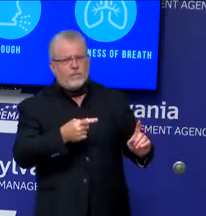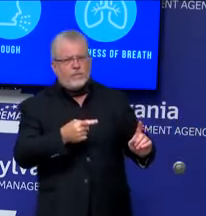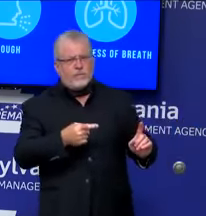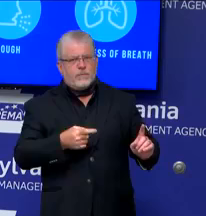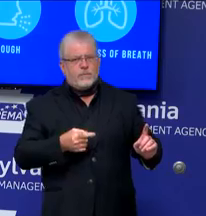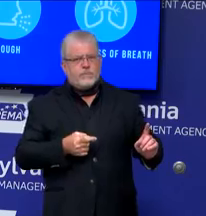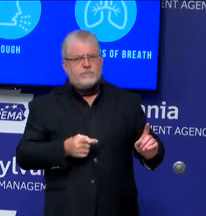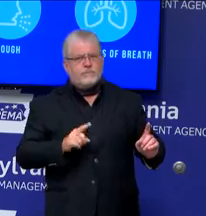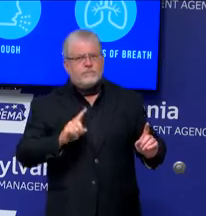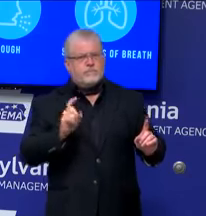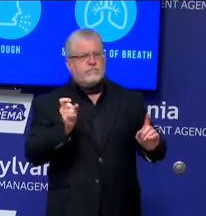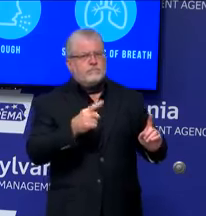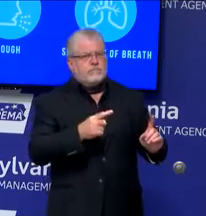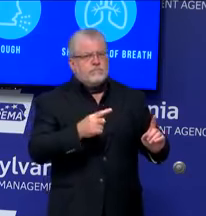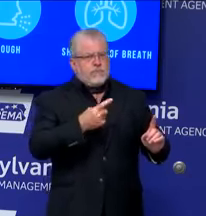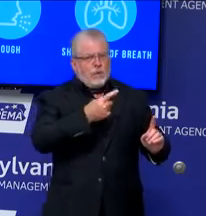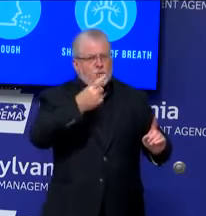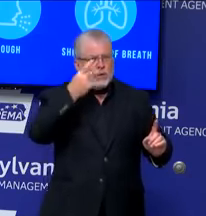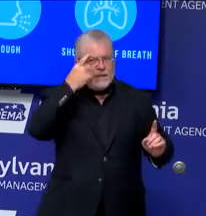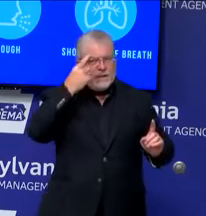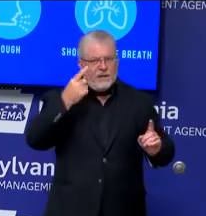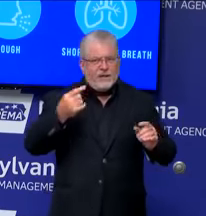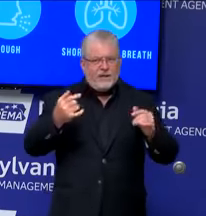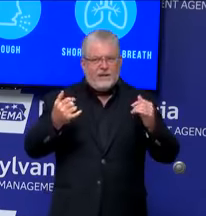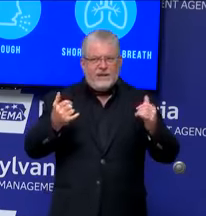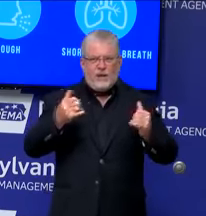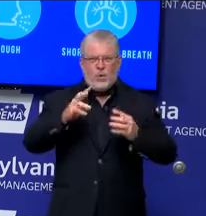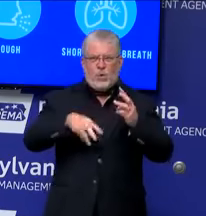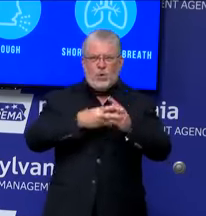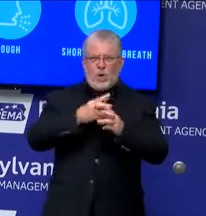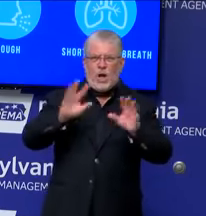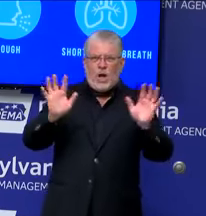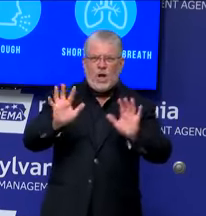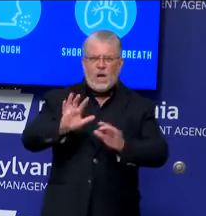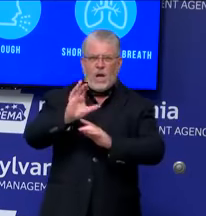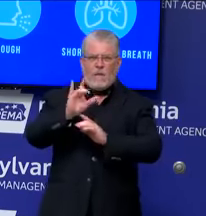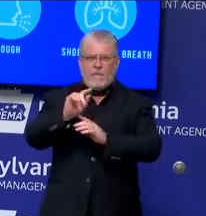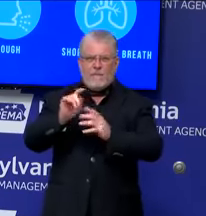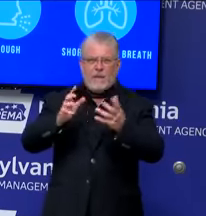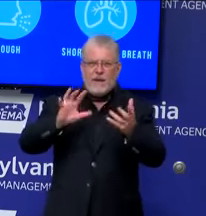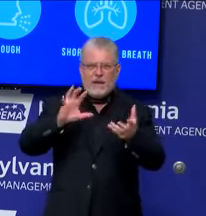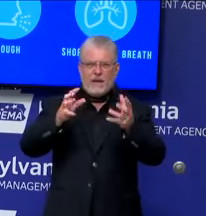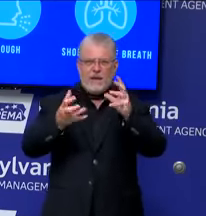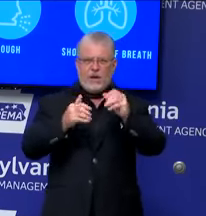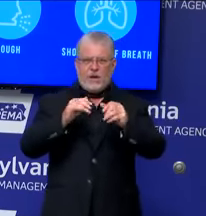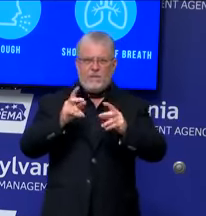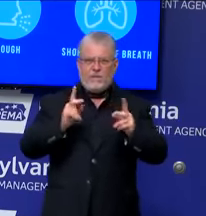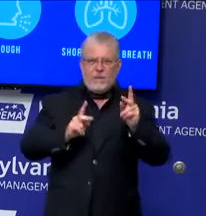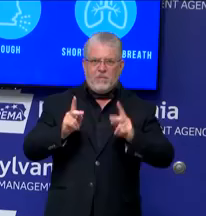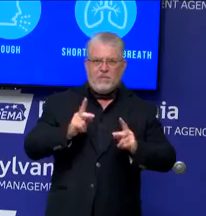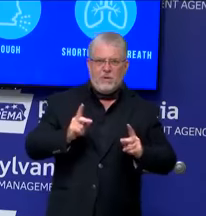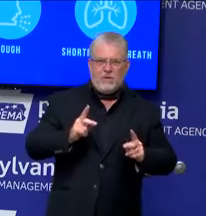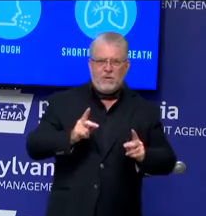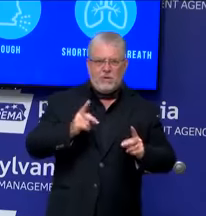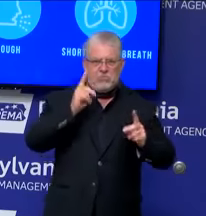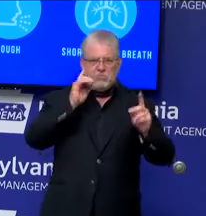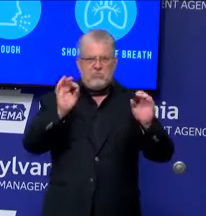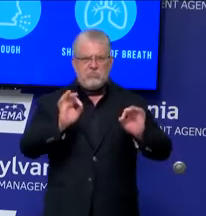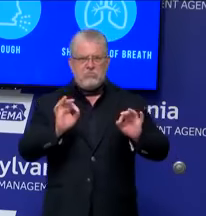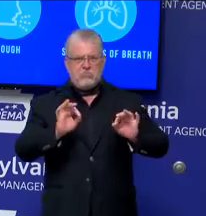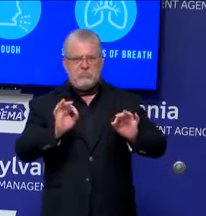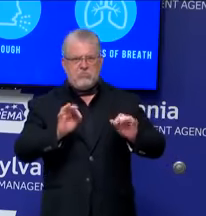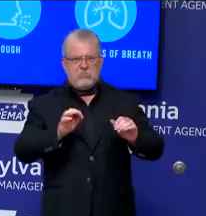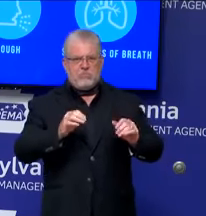license to be so openly critical of someone and a group? You know, I think that